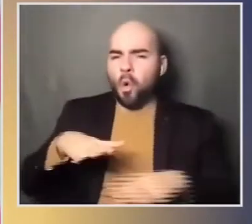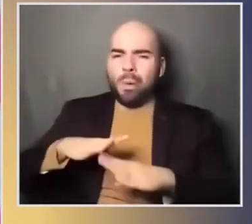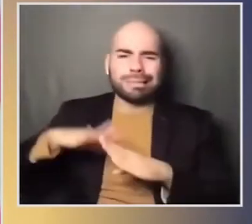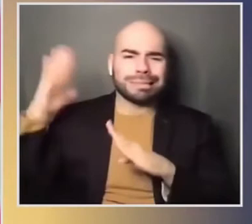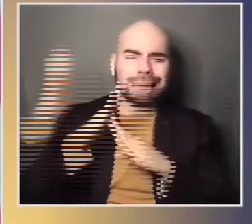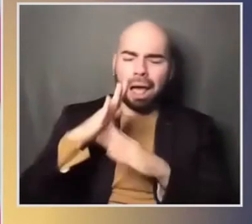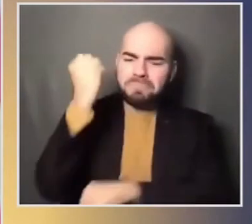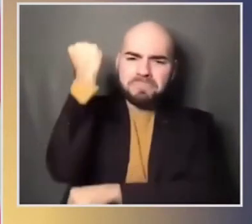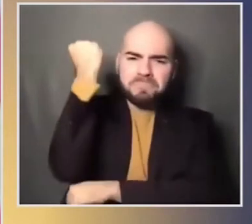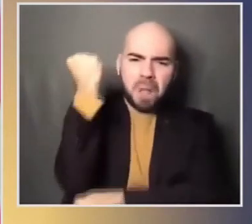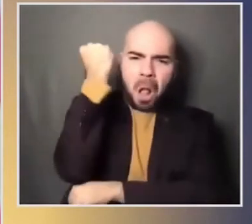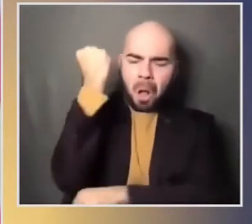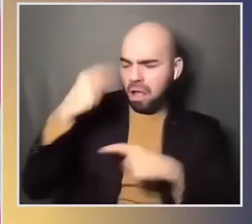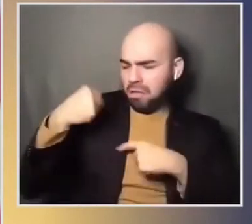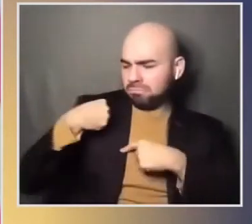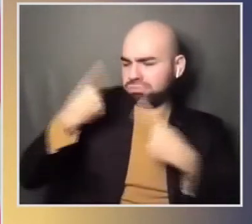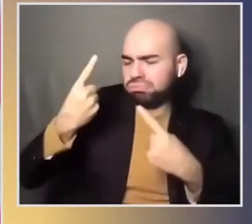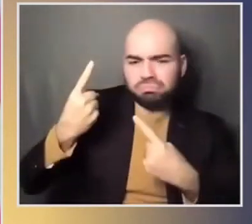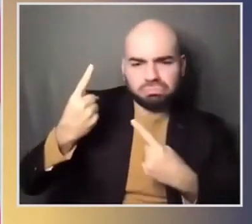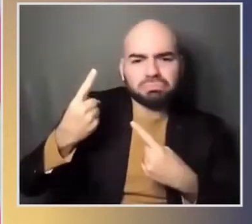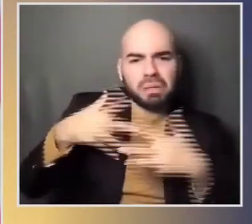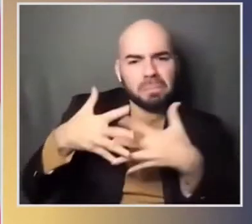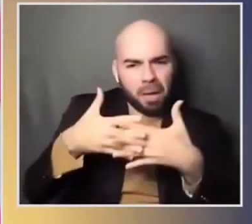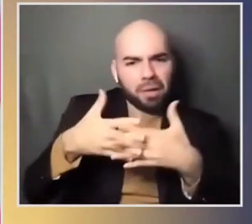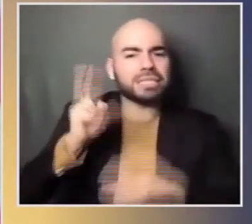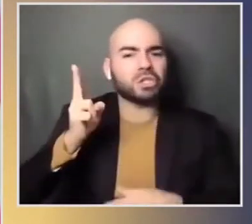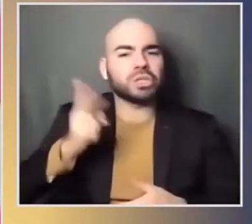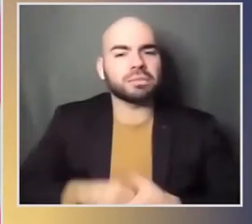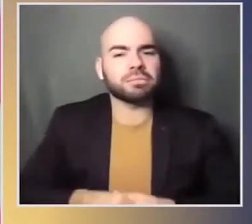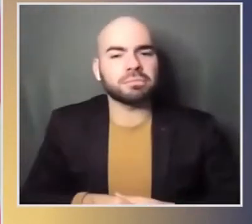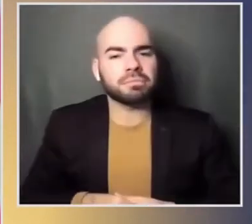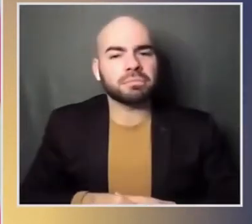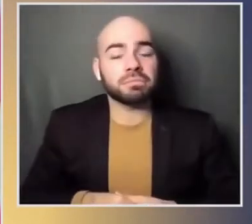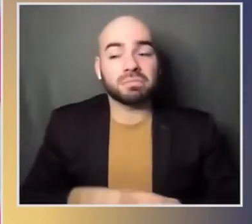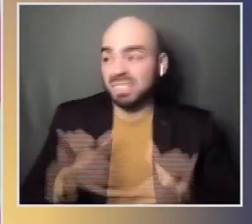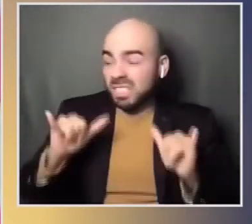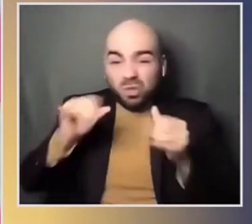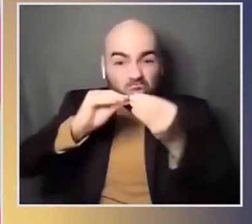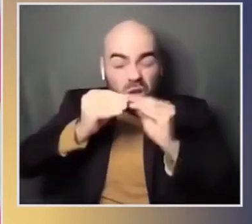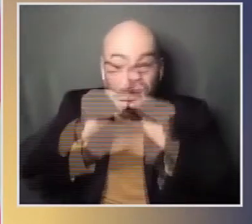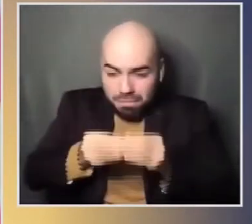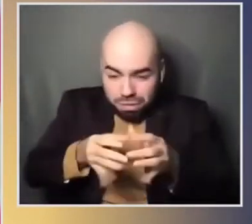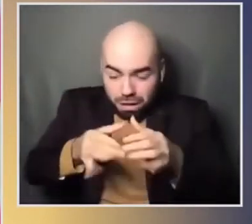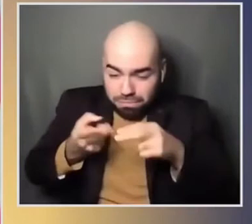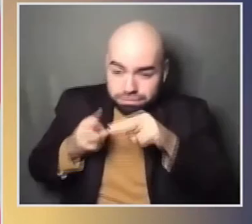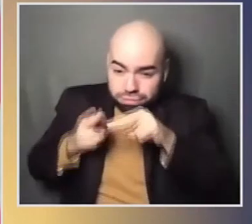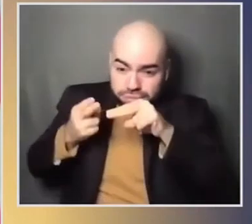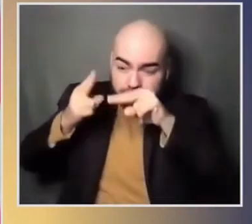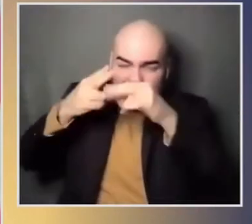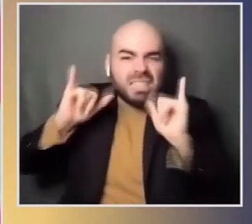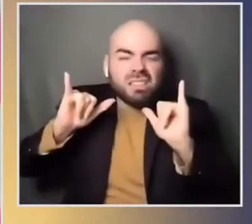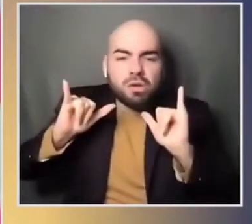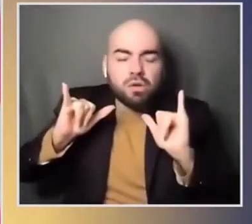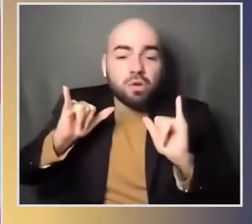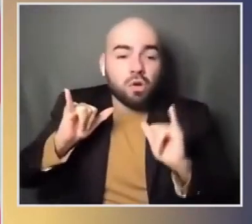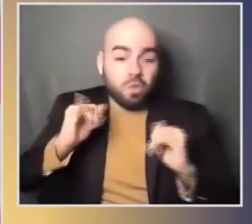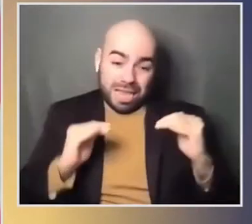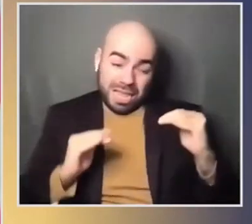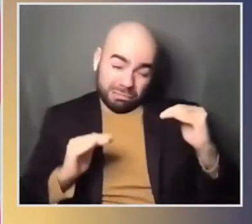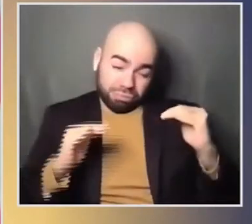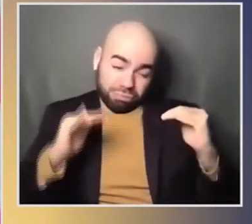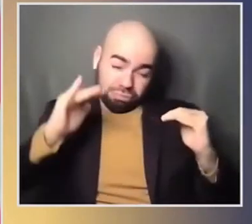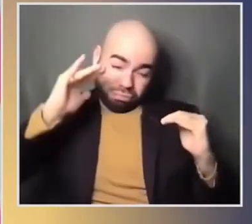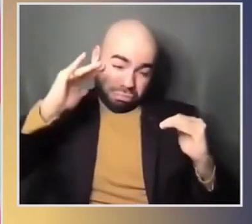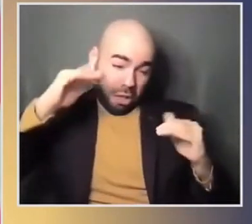minister and its cramp carimbo call the situation explosive there is an awareness here that major policy differences